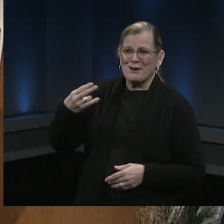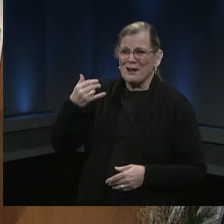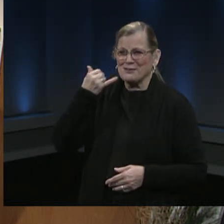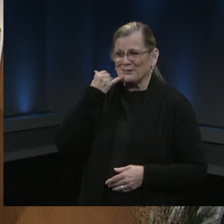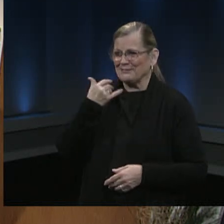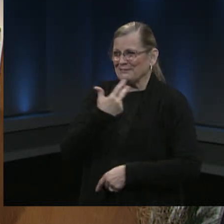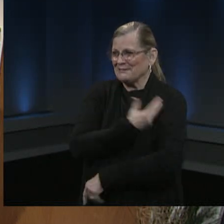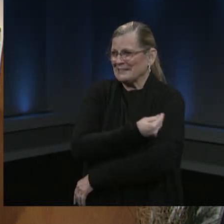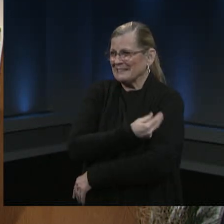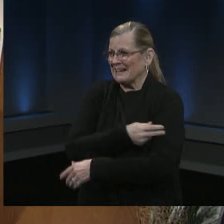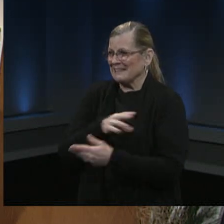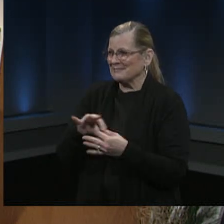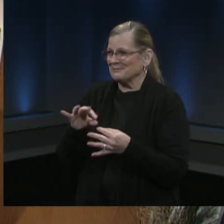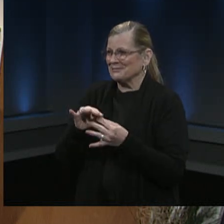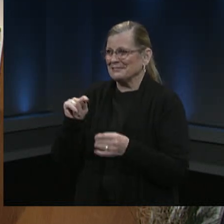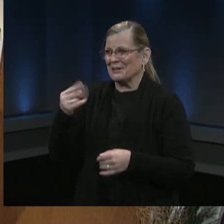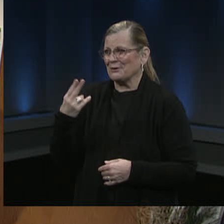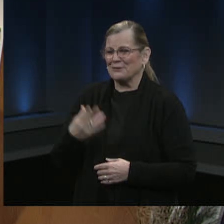Welcome.